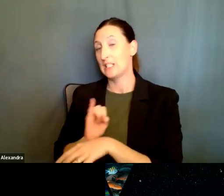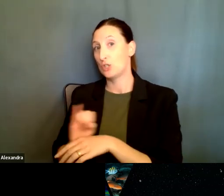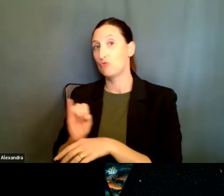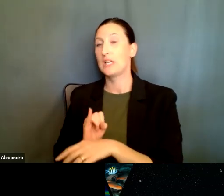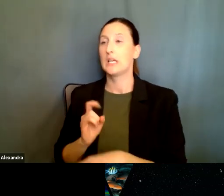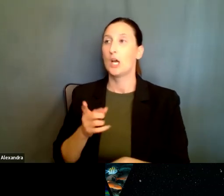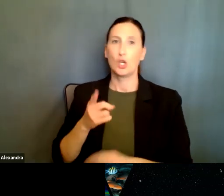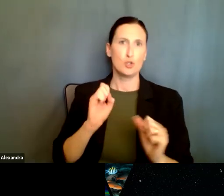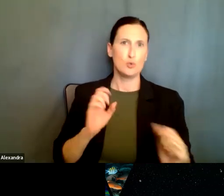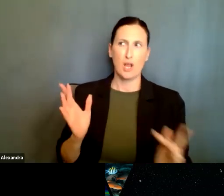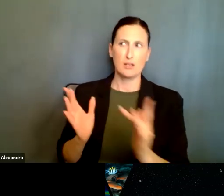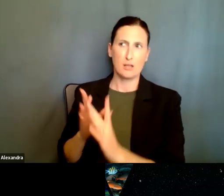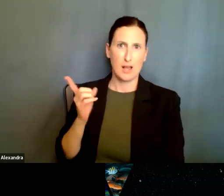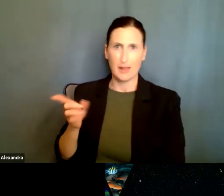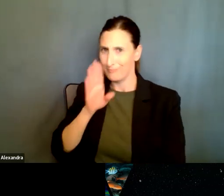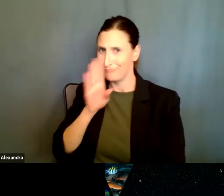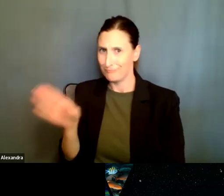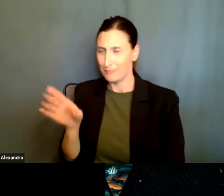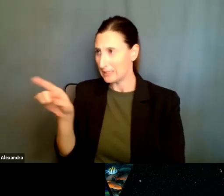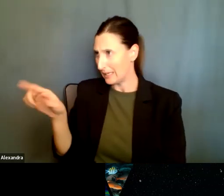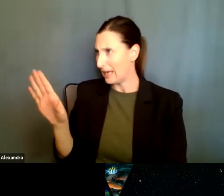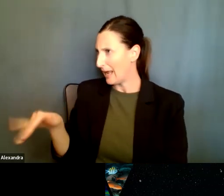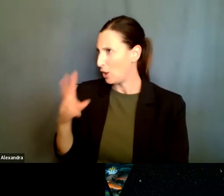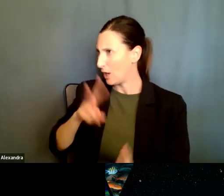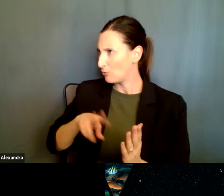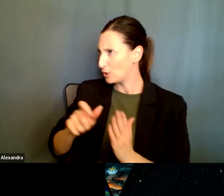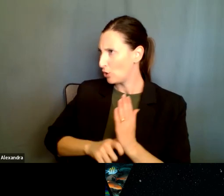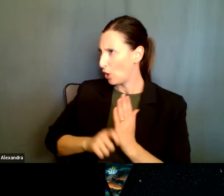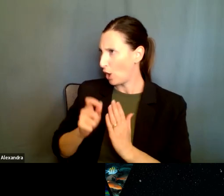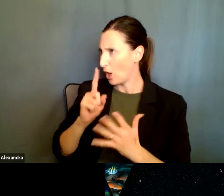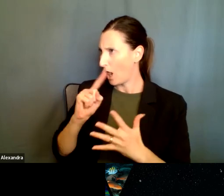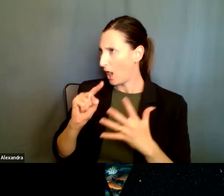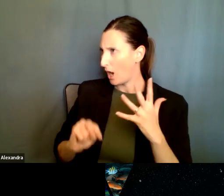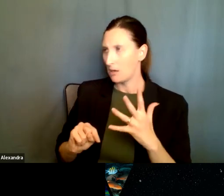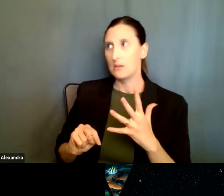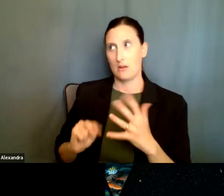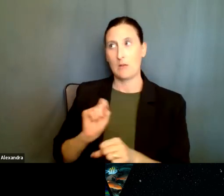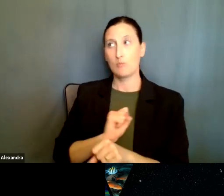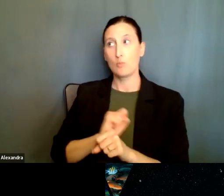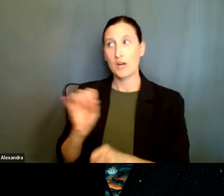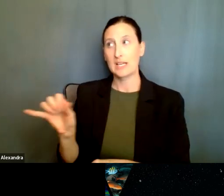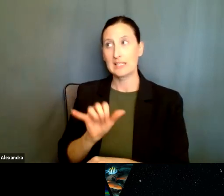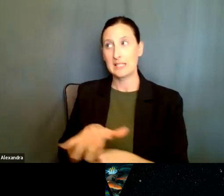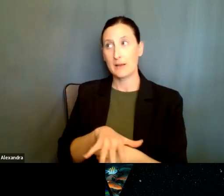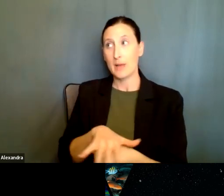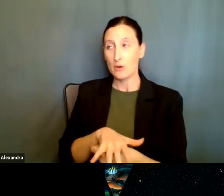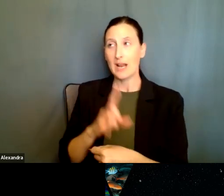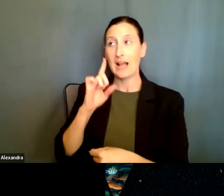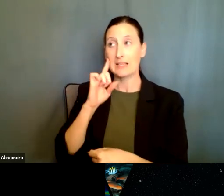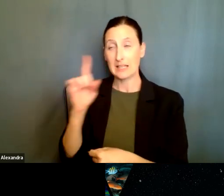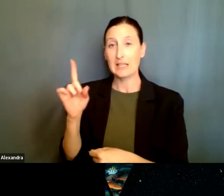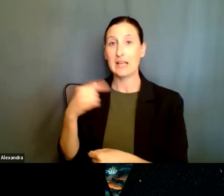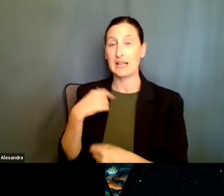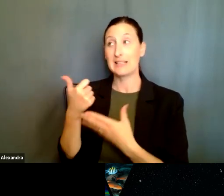that particular quarter, um, and say, you know, I read your paper about such and such. I'm working in this area. I think I can